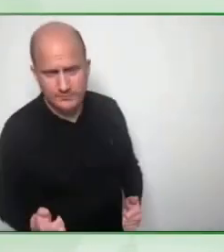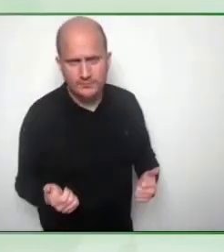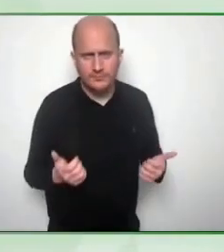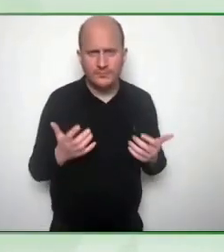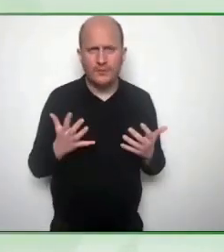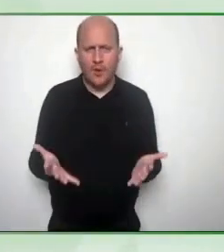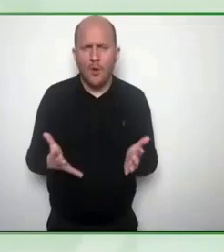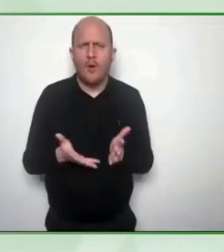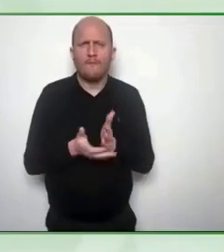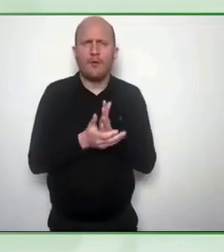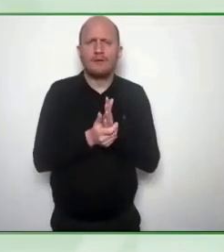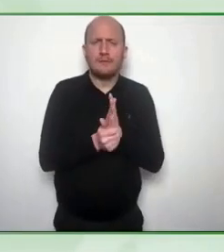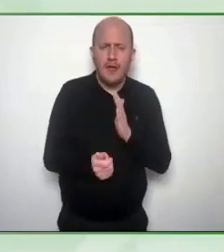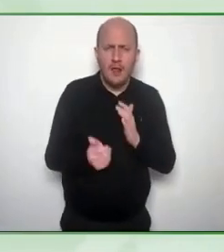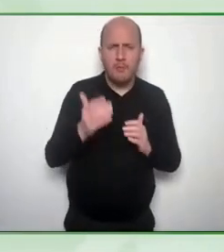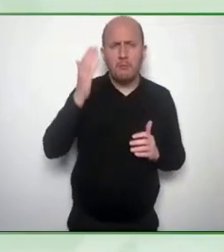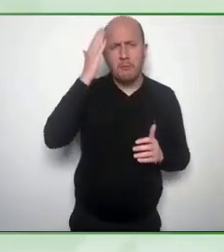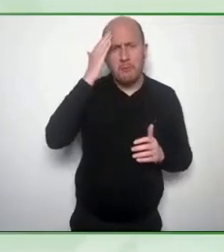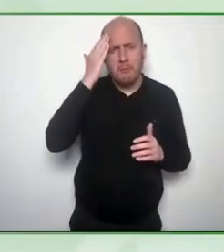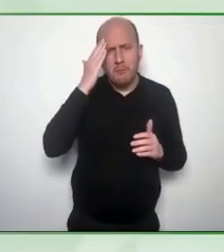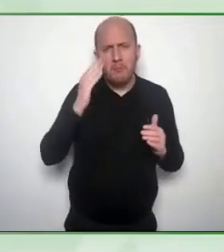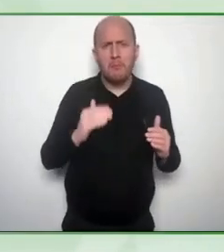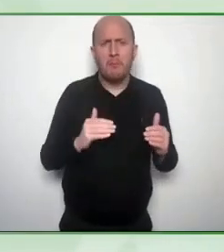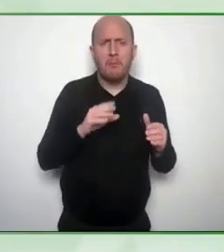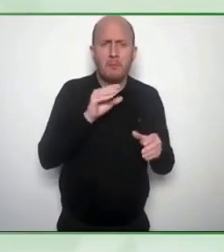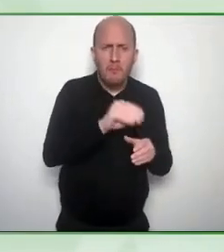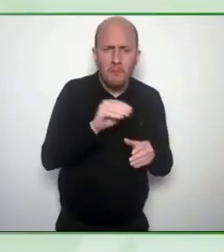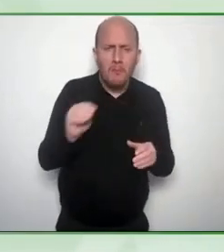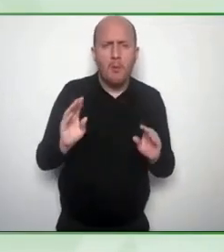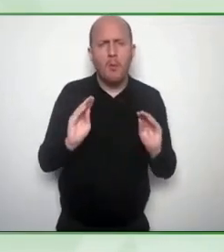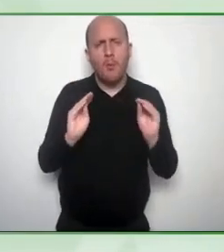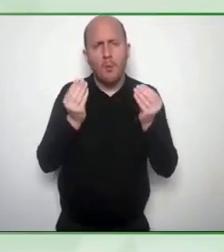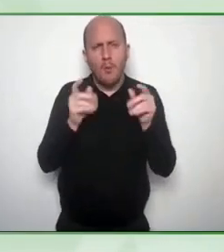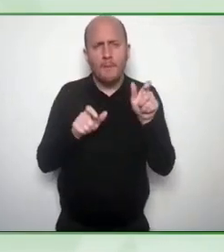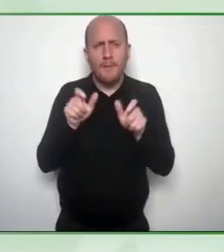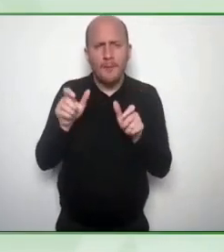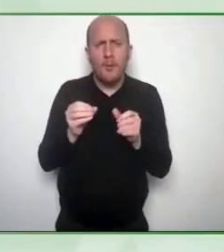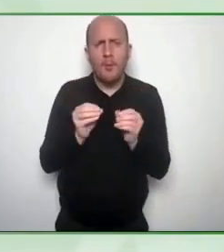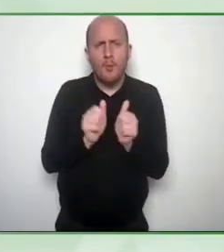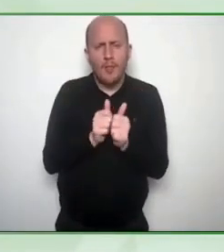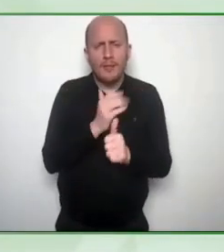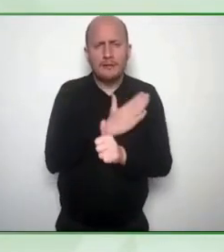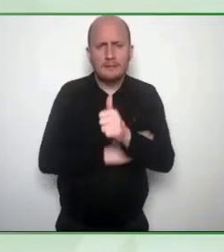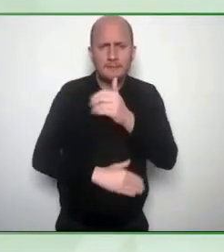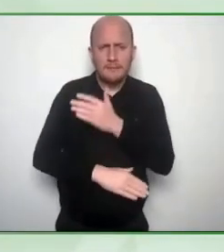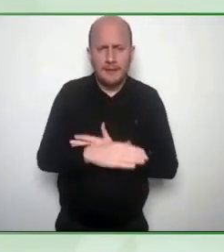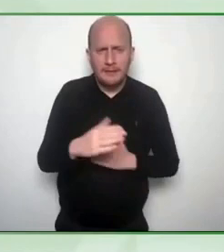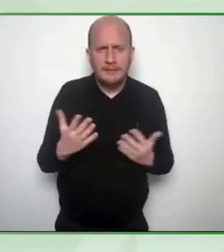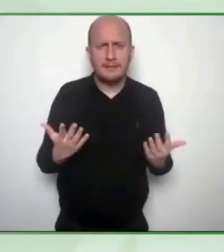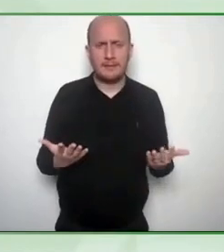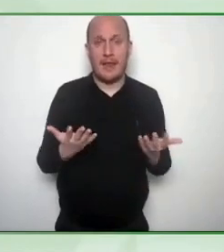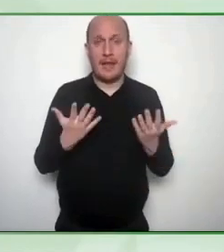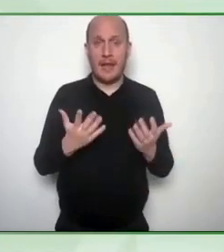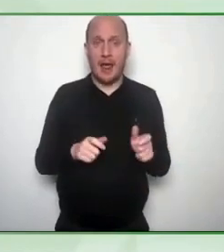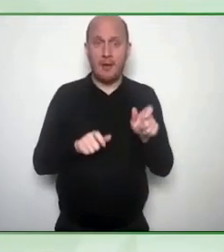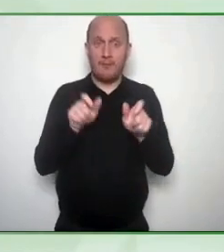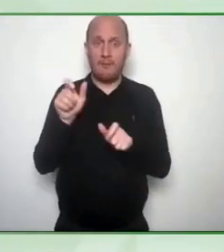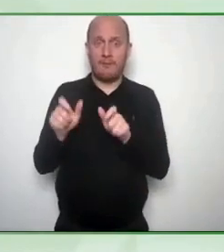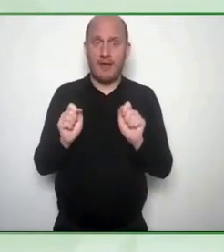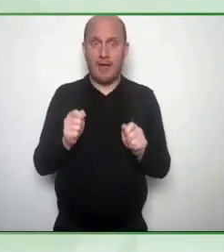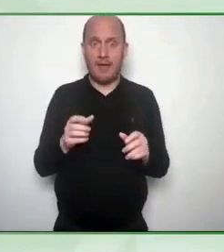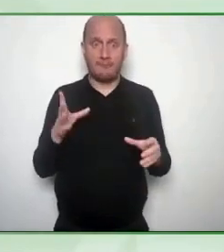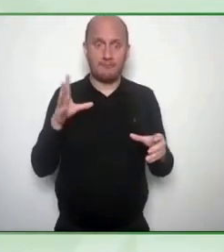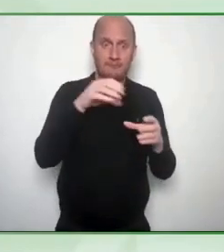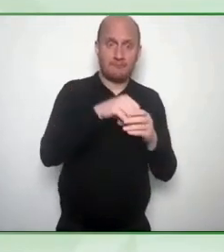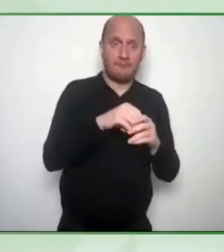disabilities we work on a very wide canvas and now become system changers and our old friend of the zero project